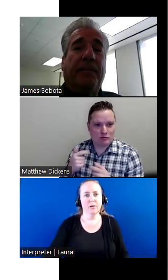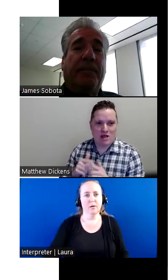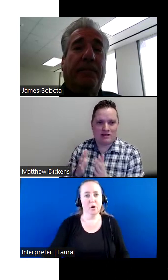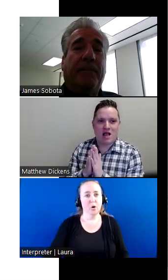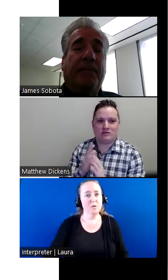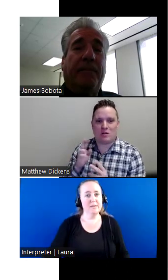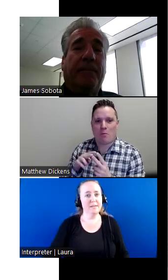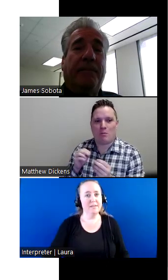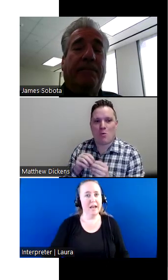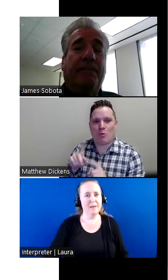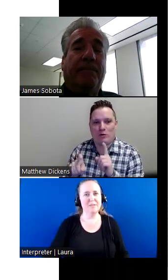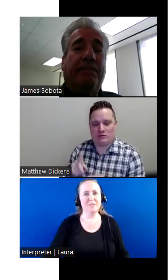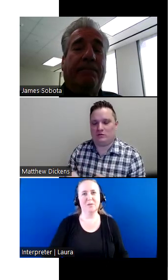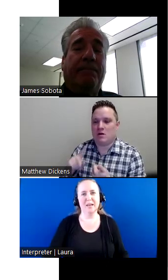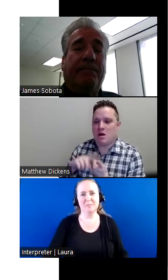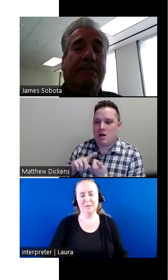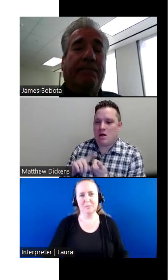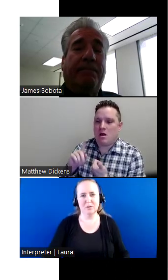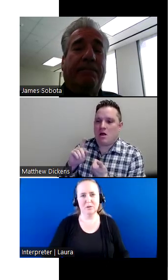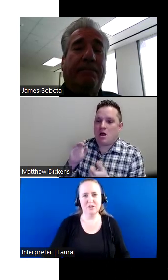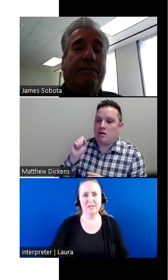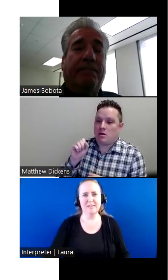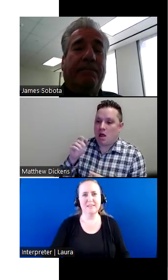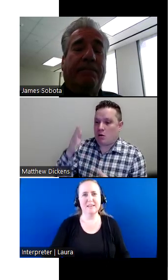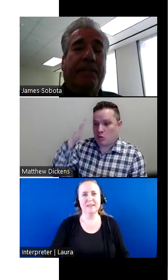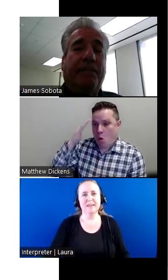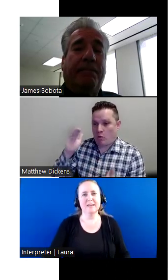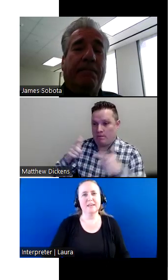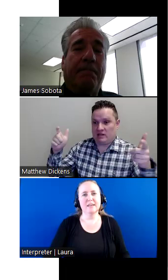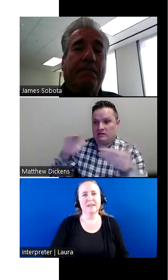Well, we're almost out of time. So ask me a couple more questions.